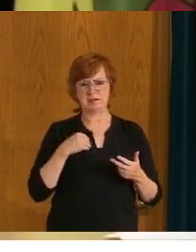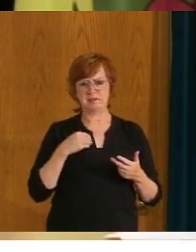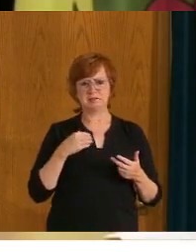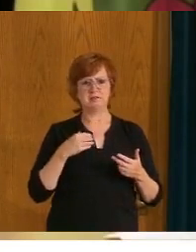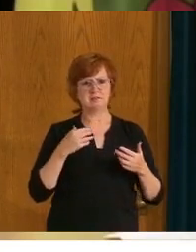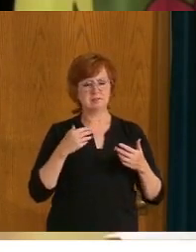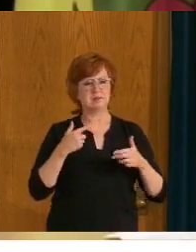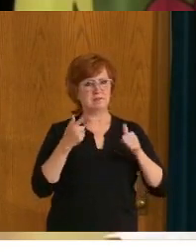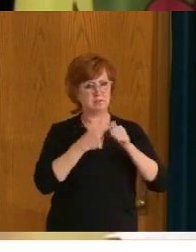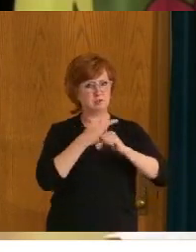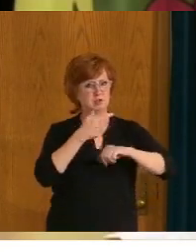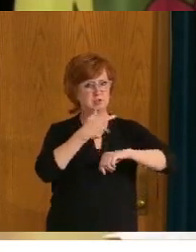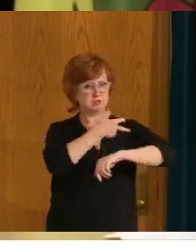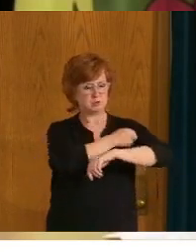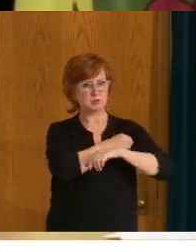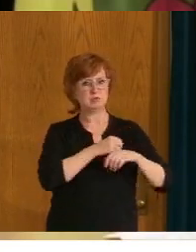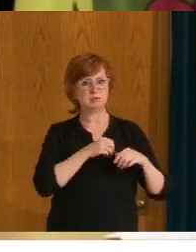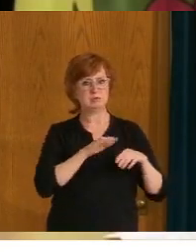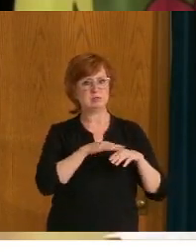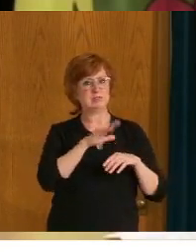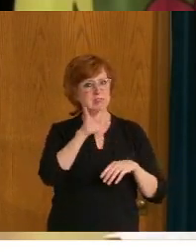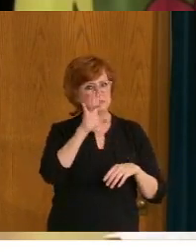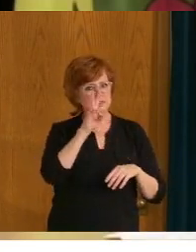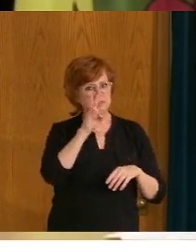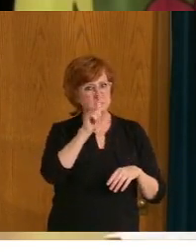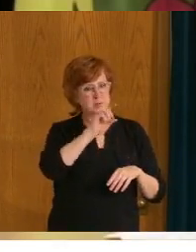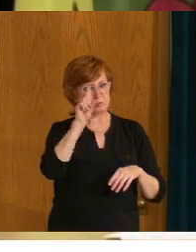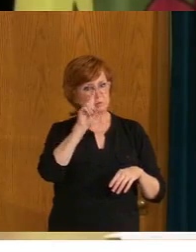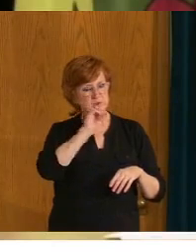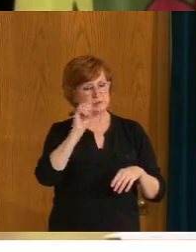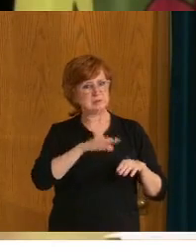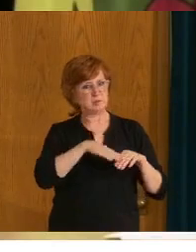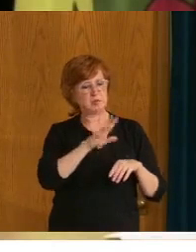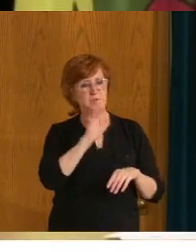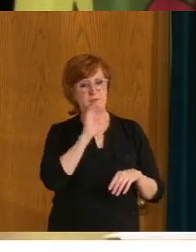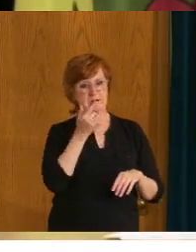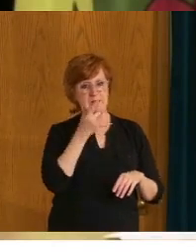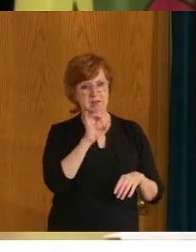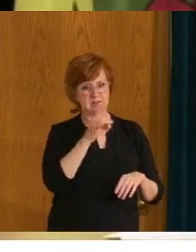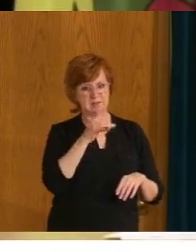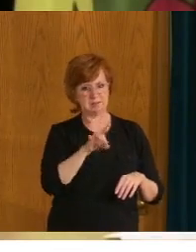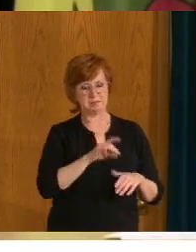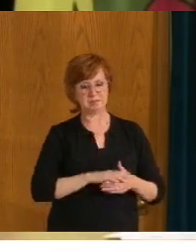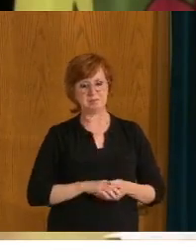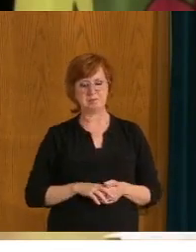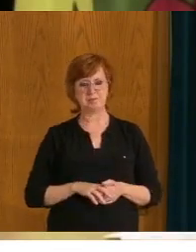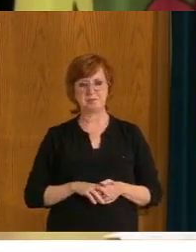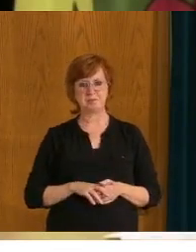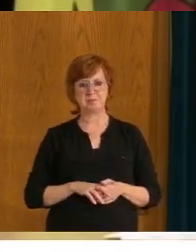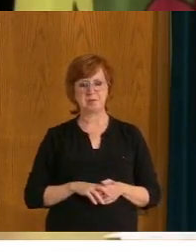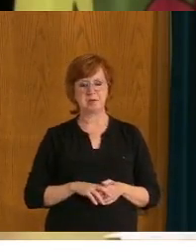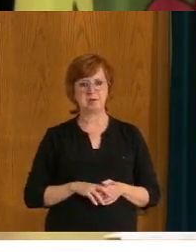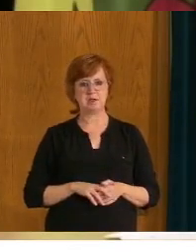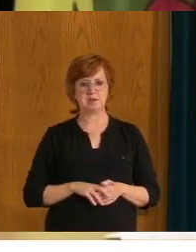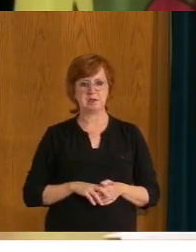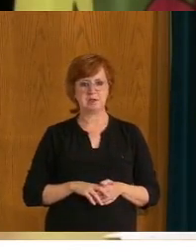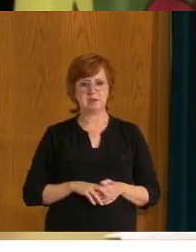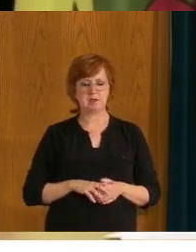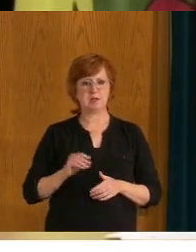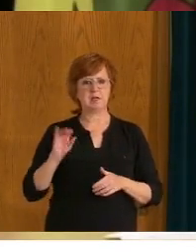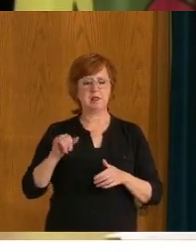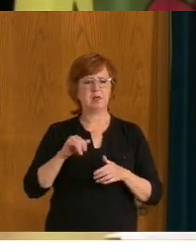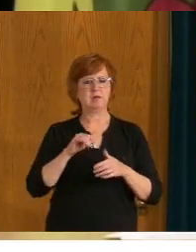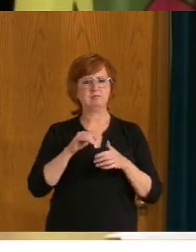and continuing to increase our, uh, our percentages there, which, uh, really, uh, lends credence to, uh, Dr. Shahab's worse words